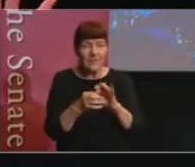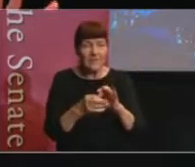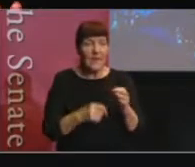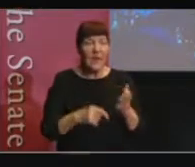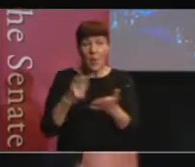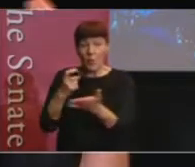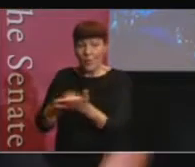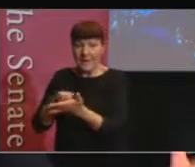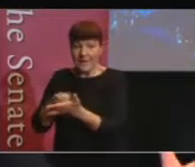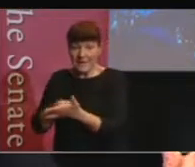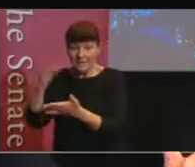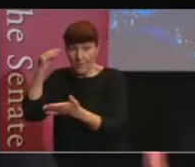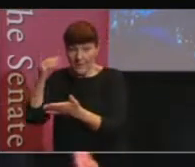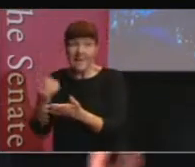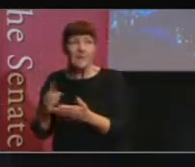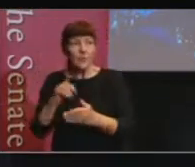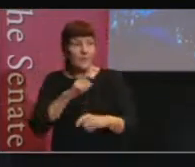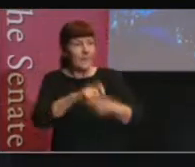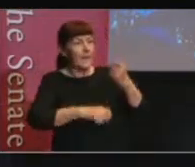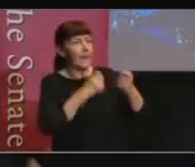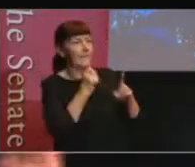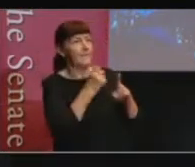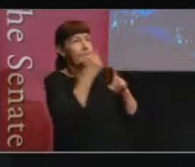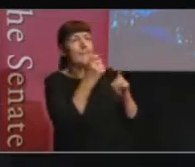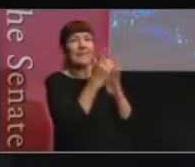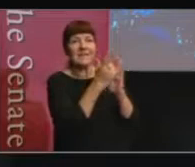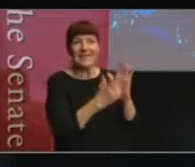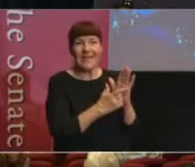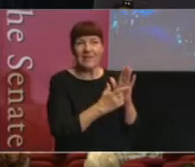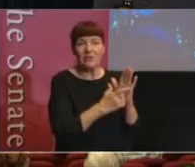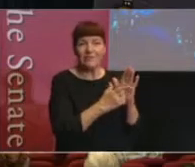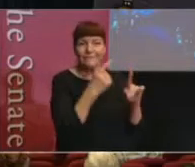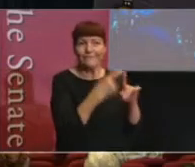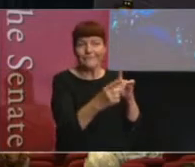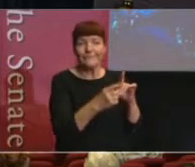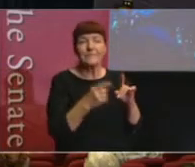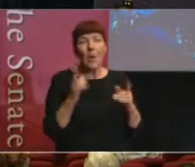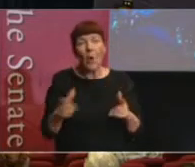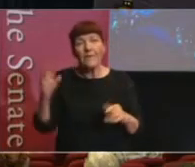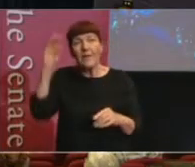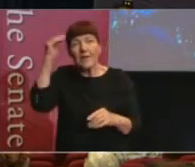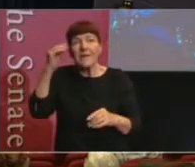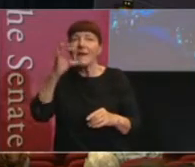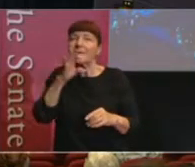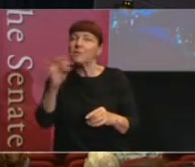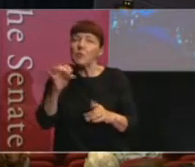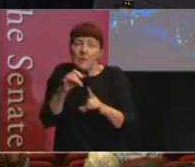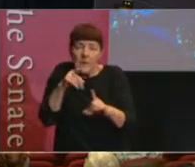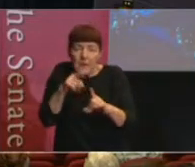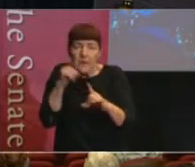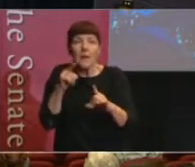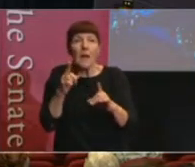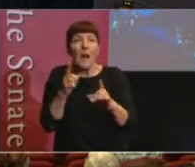impact. Because, as you would all know, often the committees are not even doing that anyway. They're not suggesting a precise amendment.